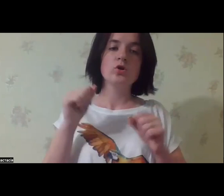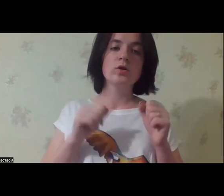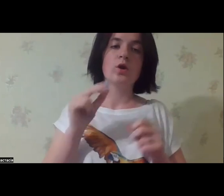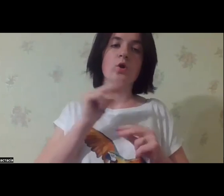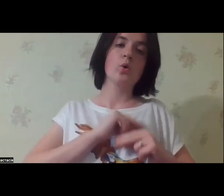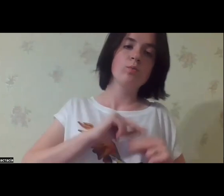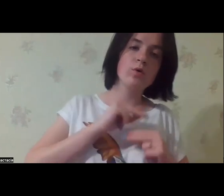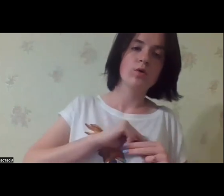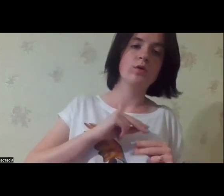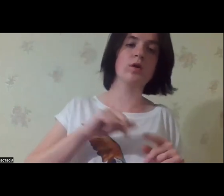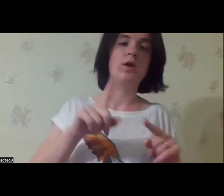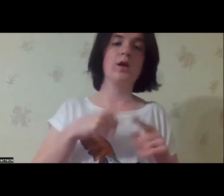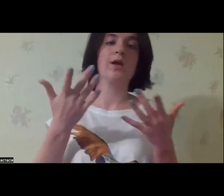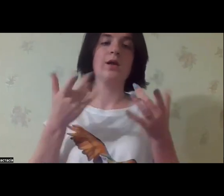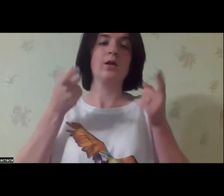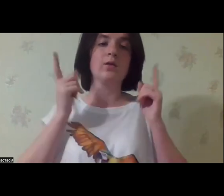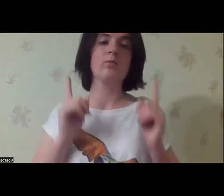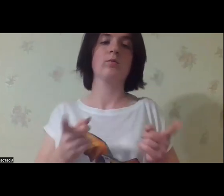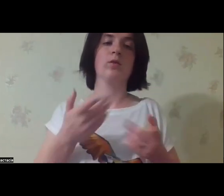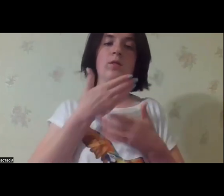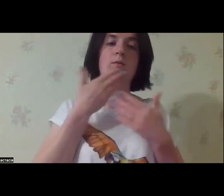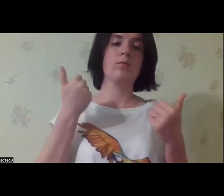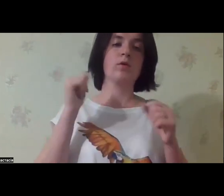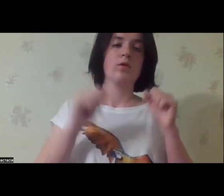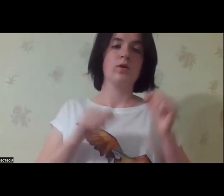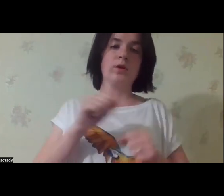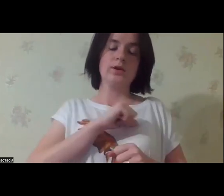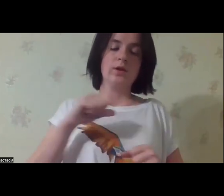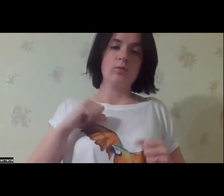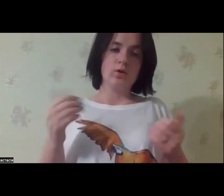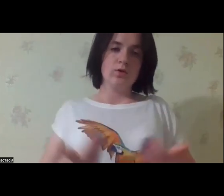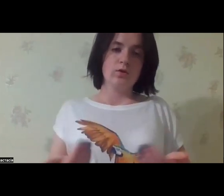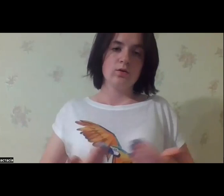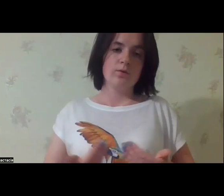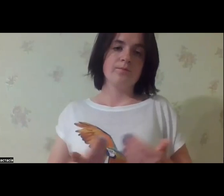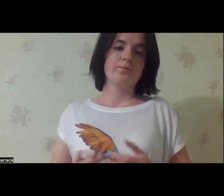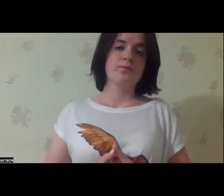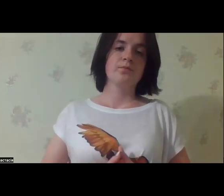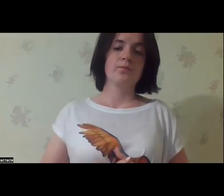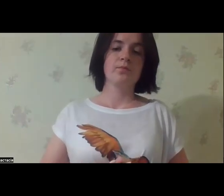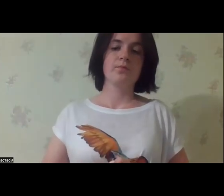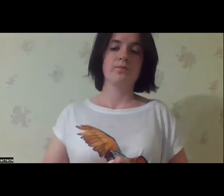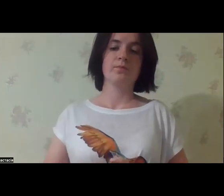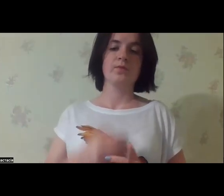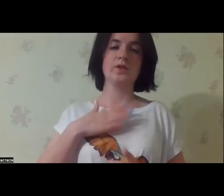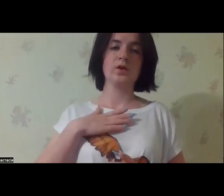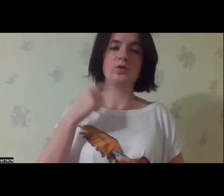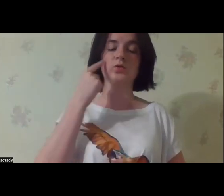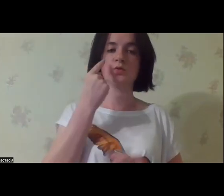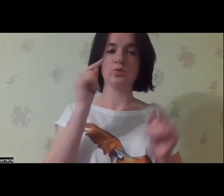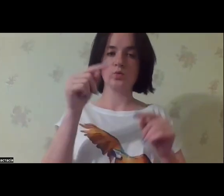been educated in the childhood, who do not, cannot get jobs and cannot live independent lives.